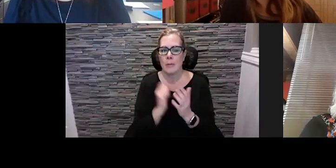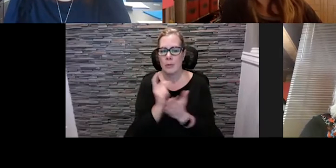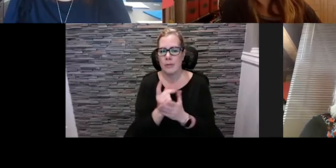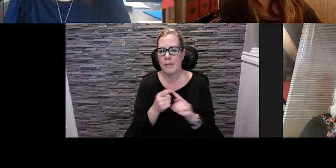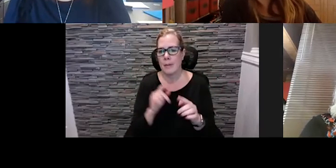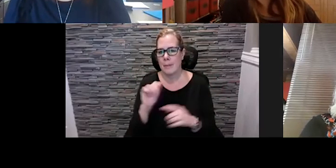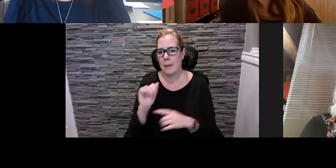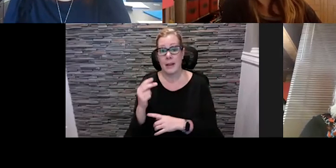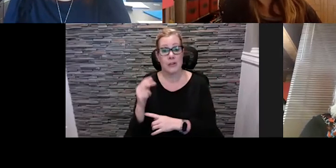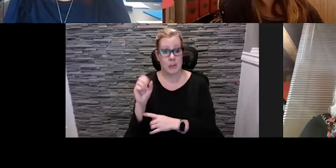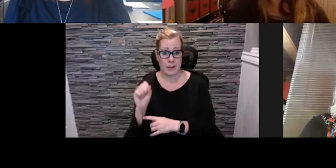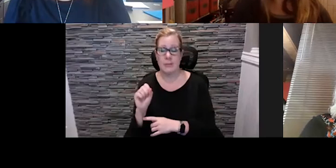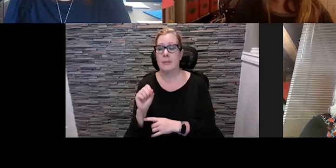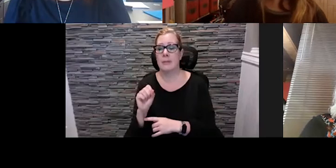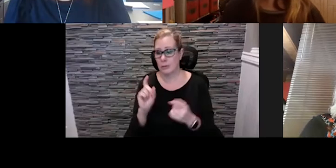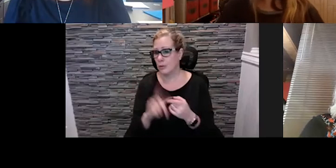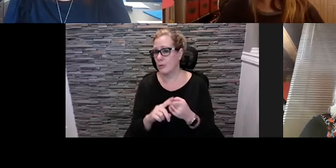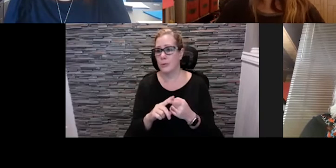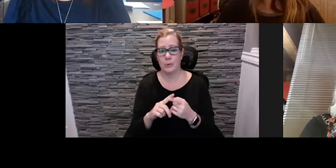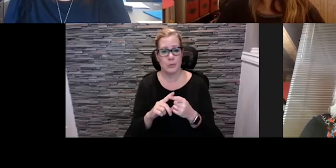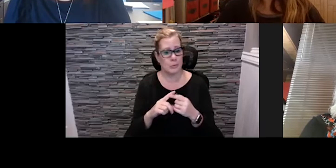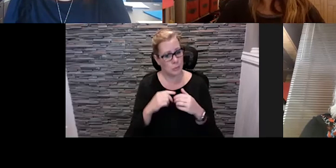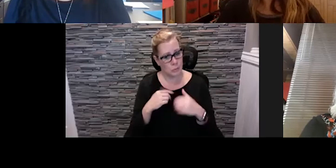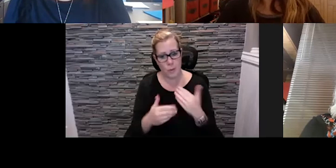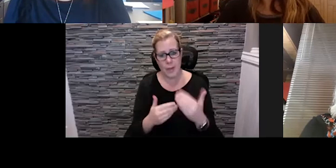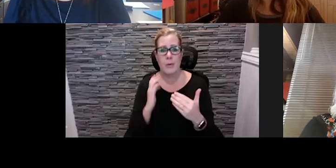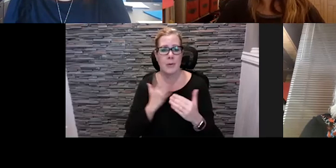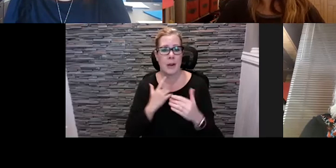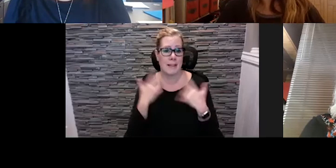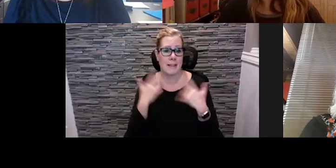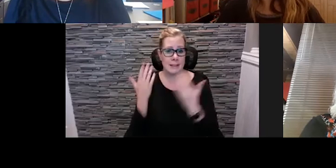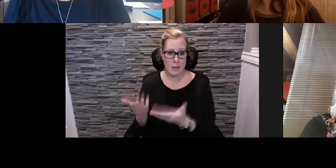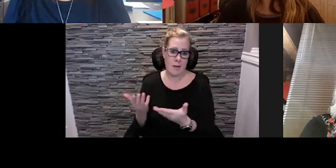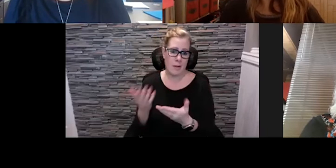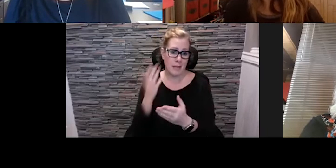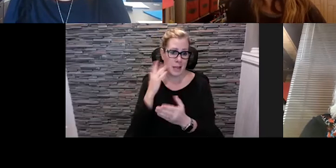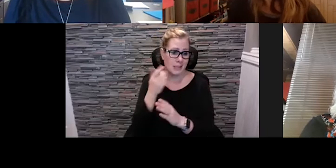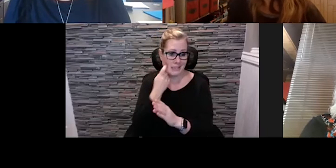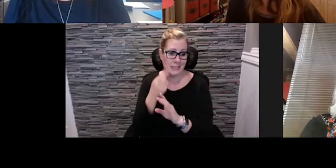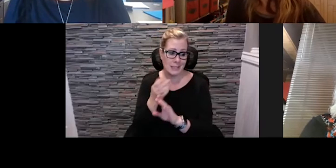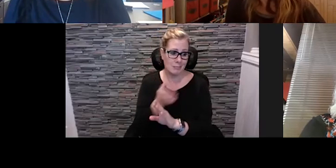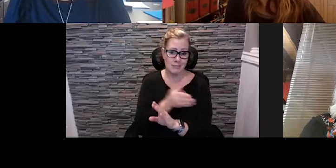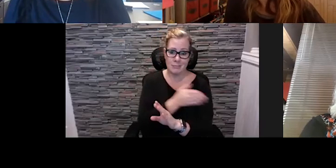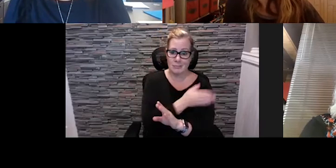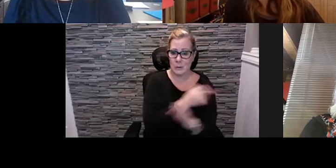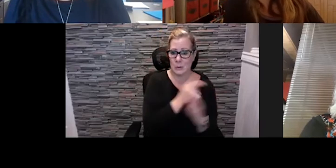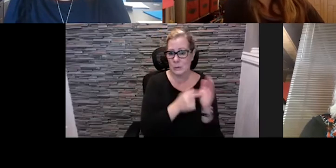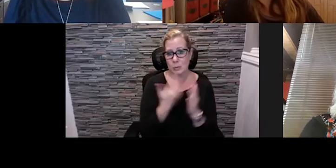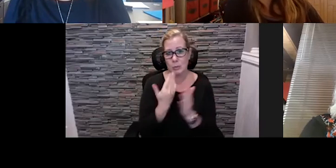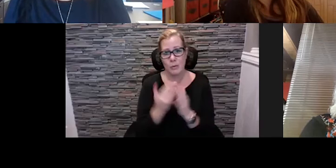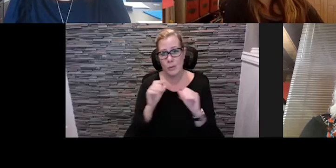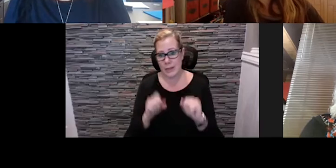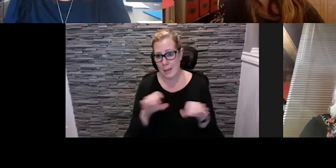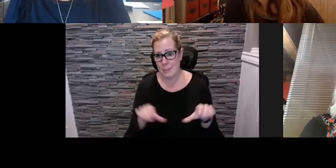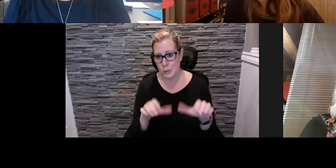health services to you know roll out our events there with the success that we've uh been able to attain um